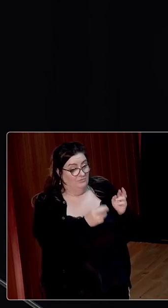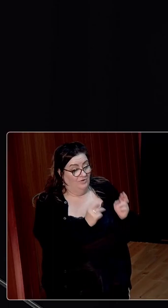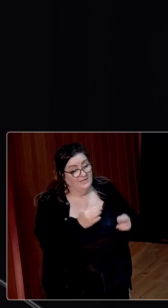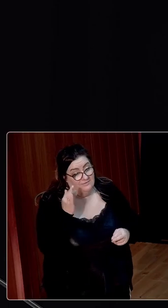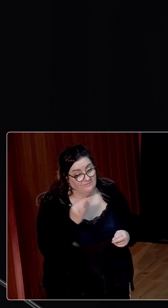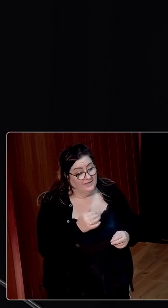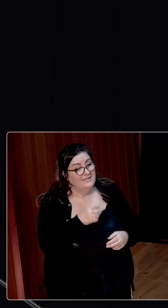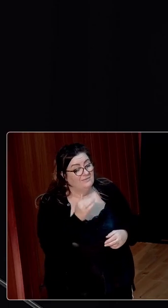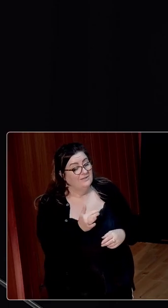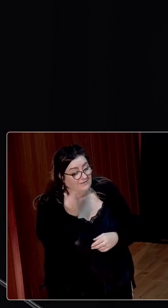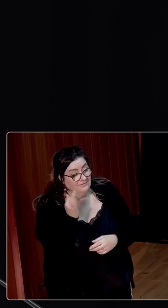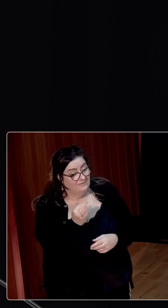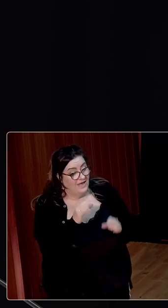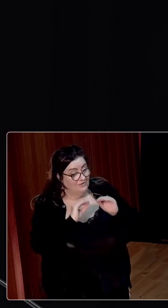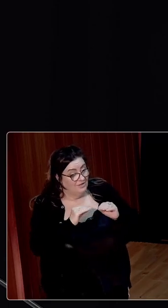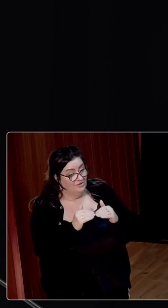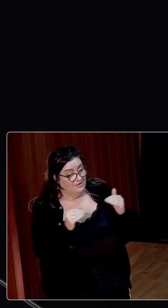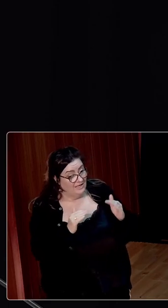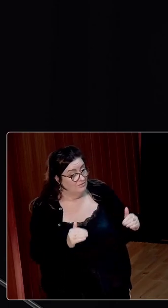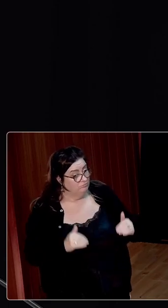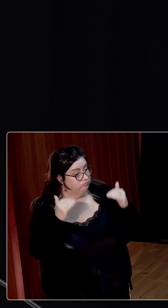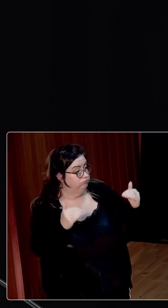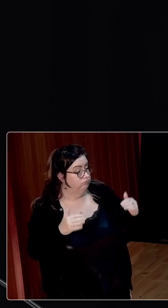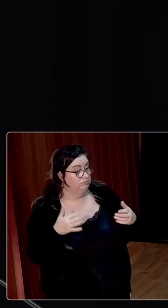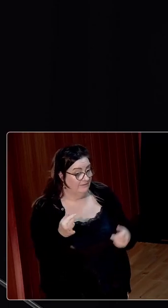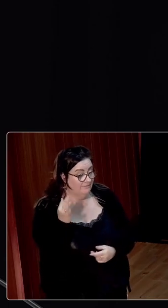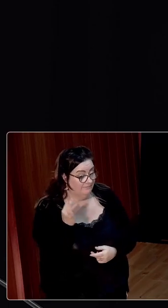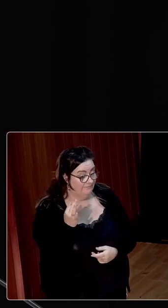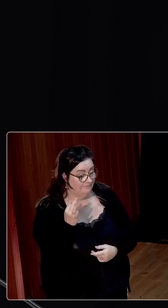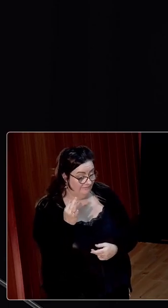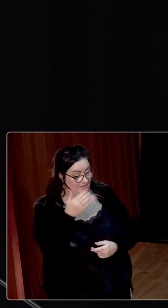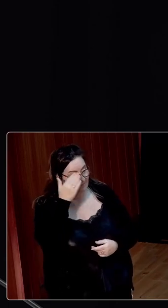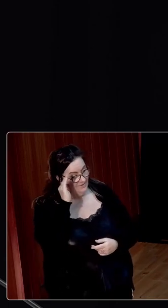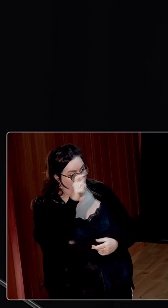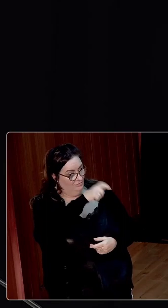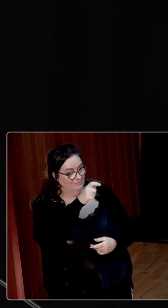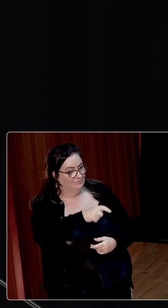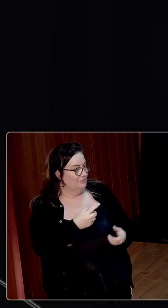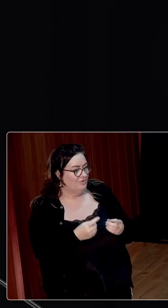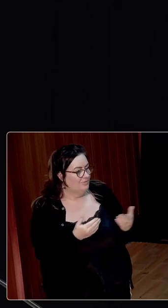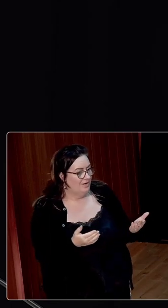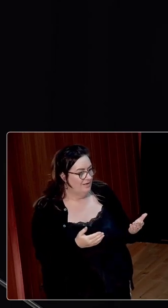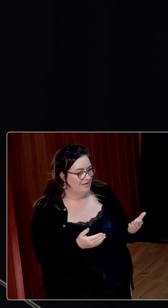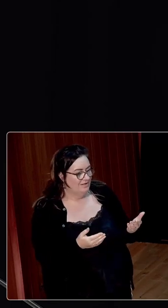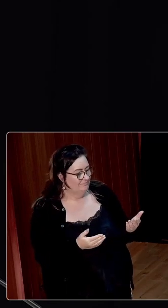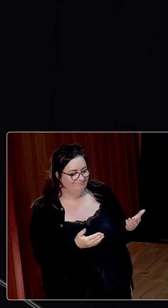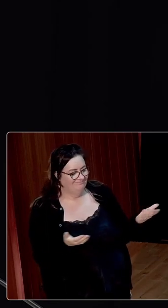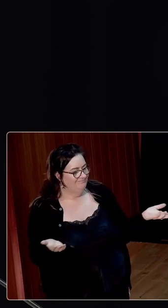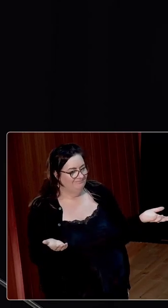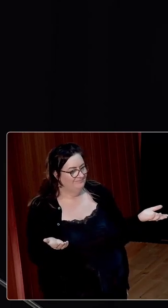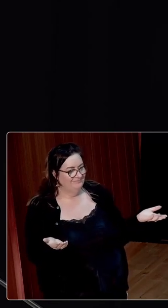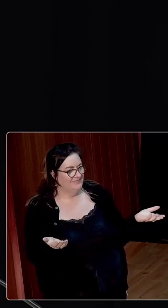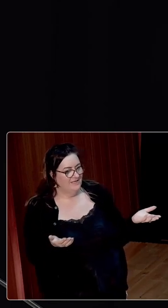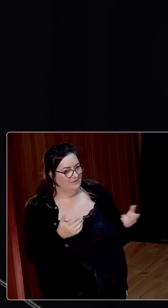and even if education standards had been excellent, what the Irish were trying to do flew straight into the face